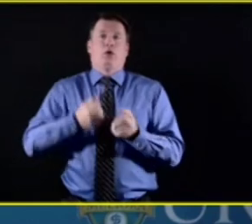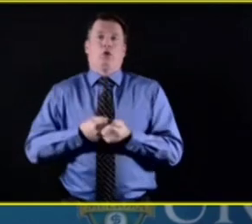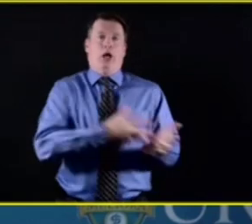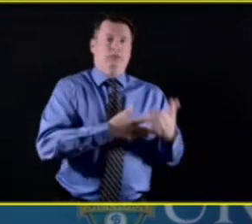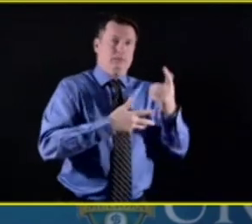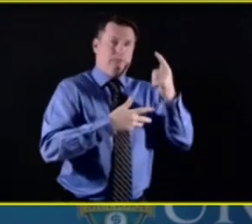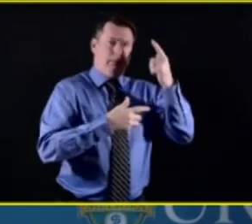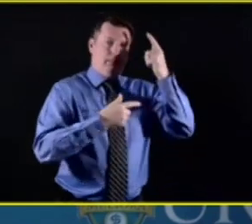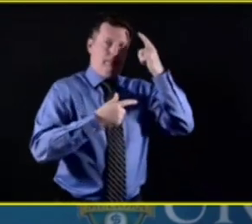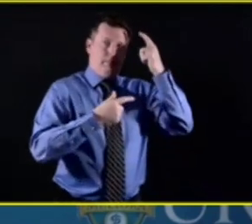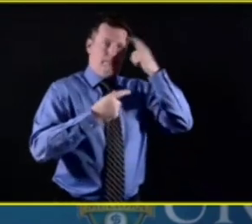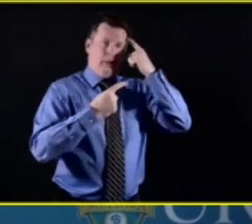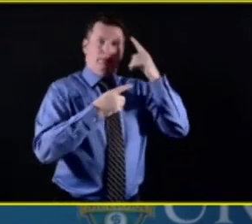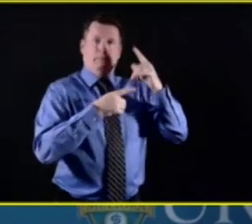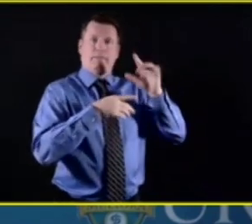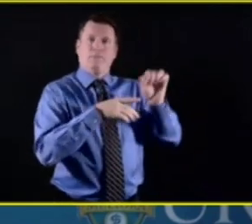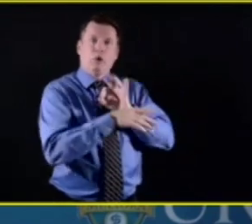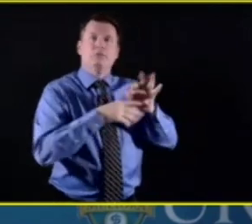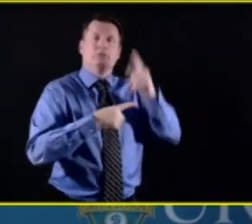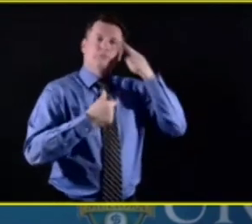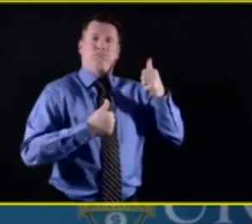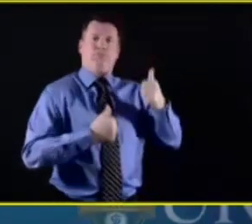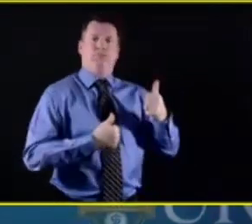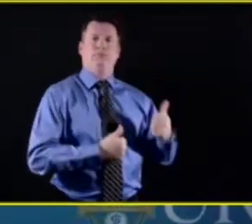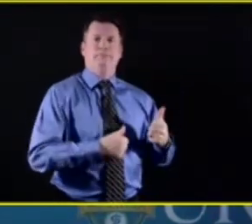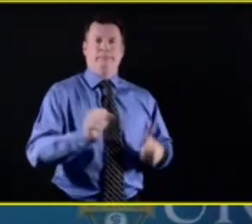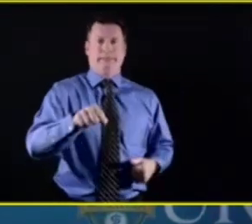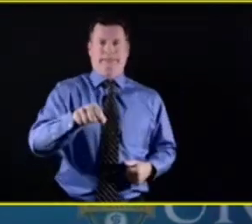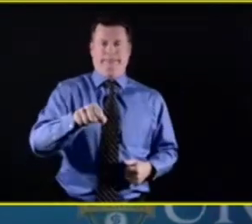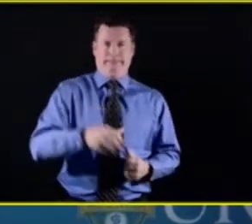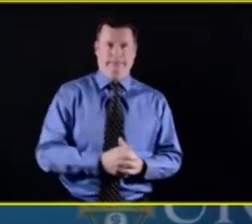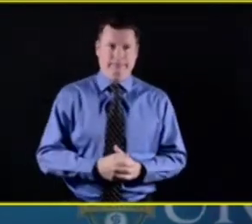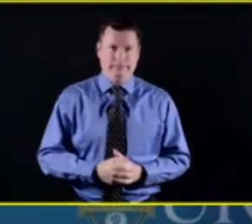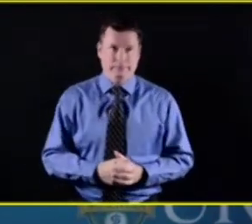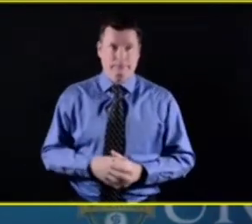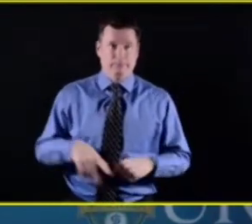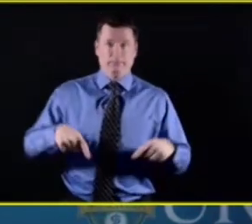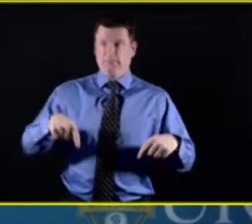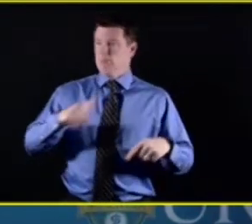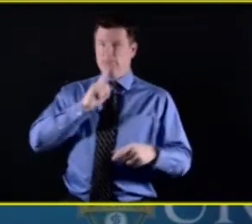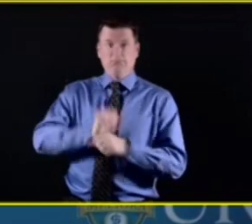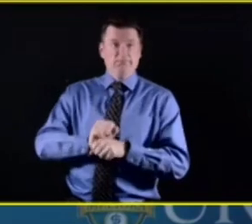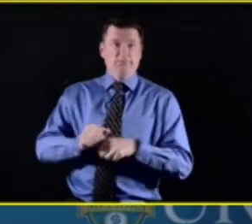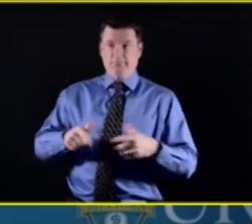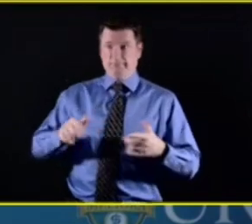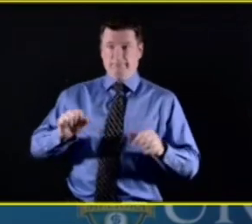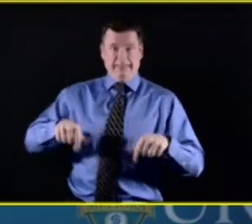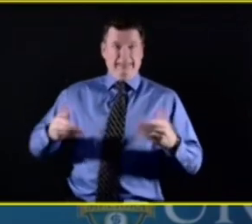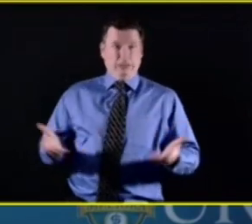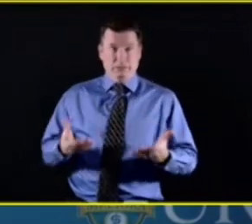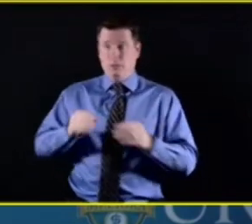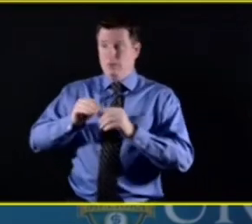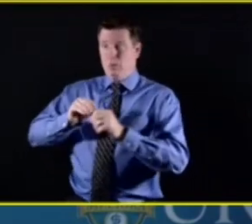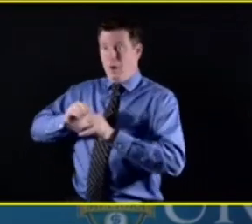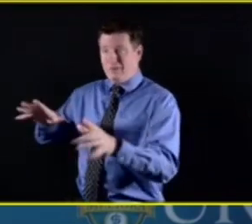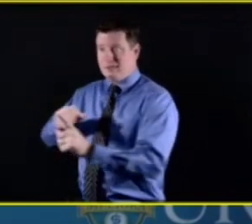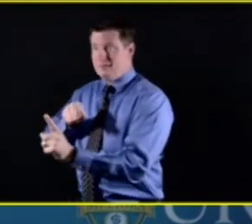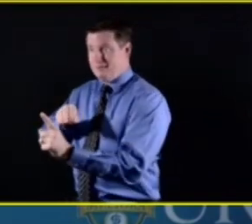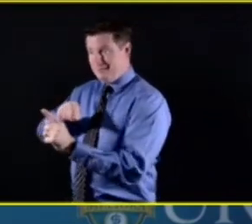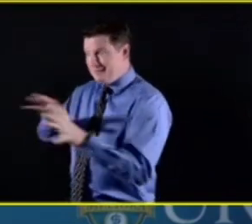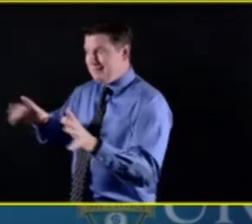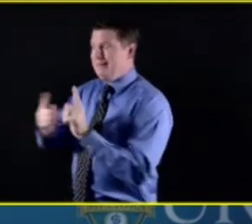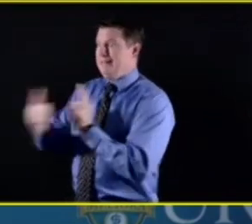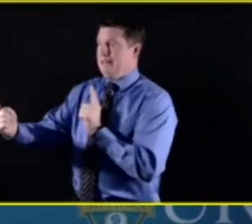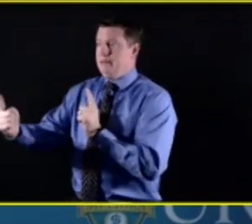the short answer is yes. I think there's another dimension to that, though, just to touch on that when